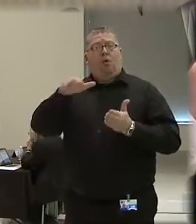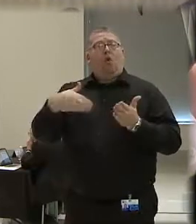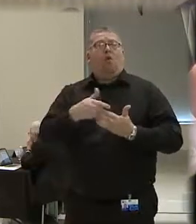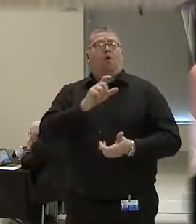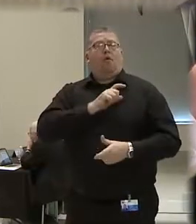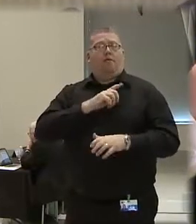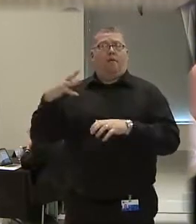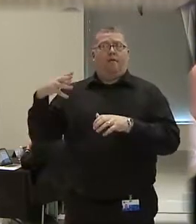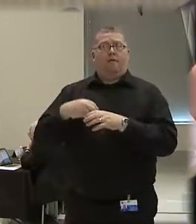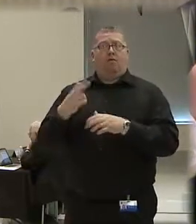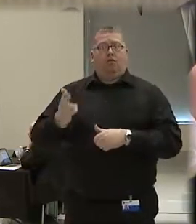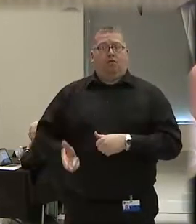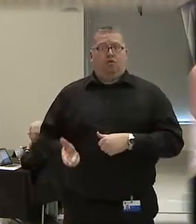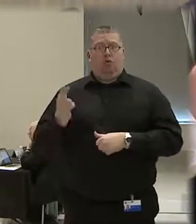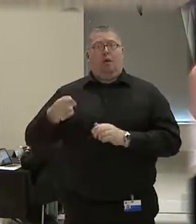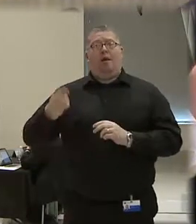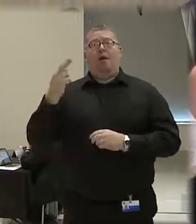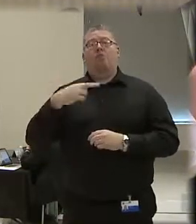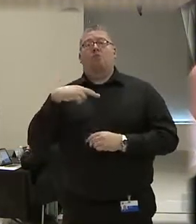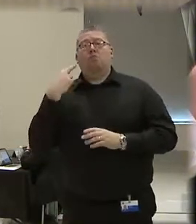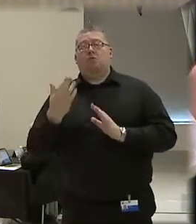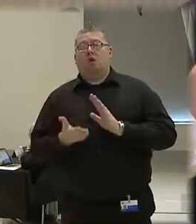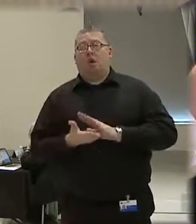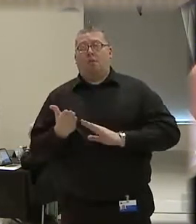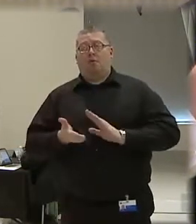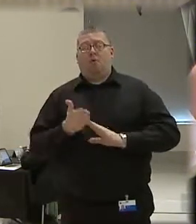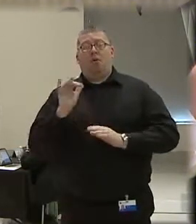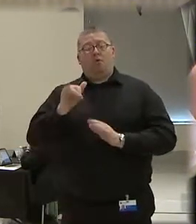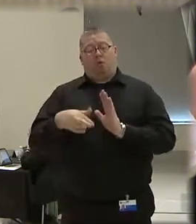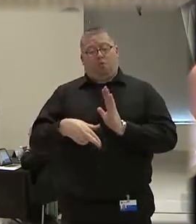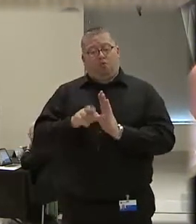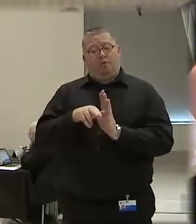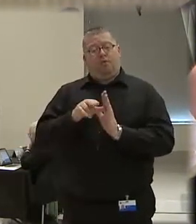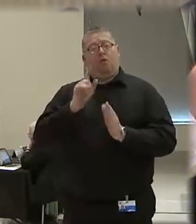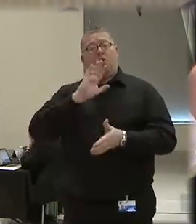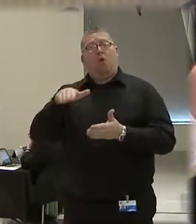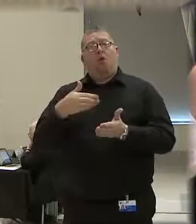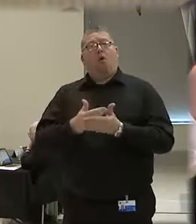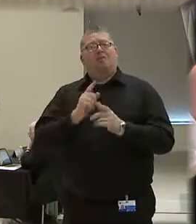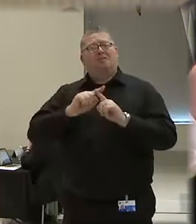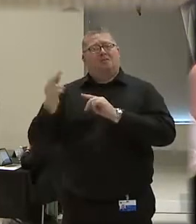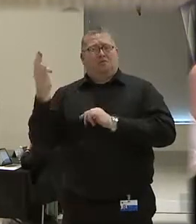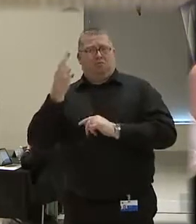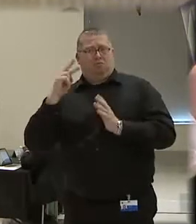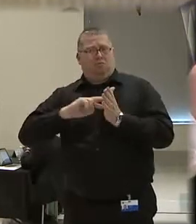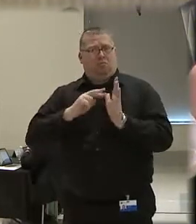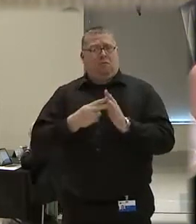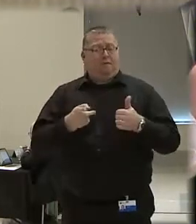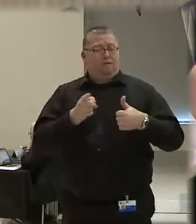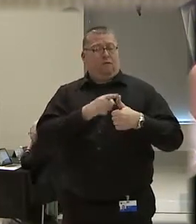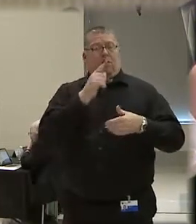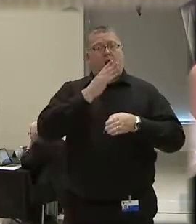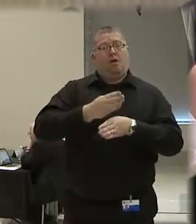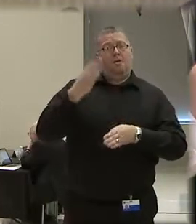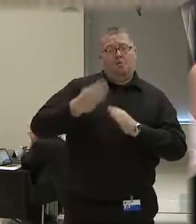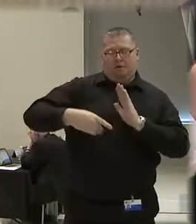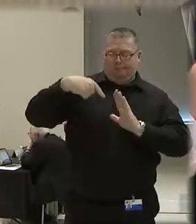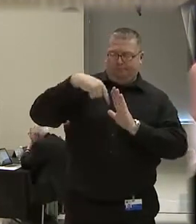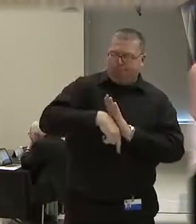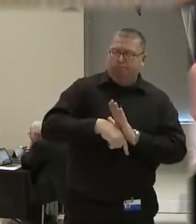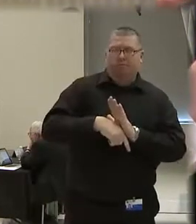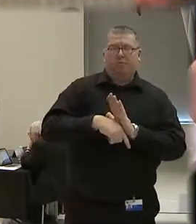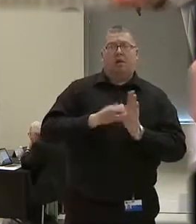-involved shootings and other high-risk operations. These reviews serve a number of purposes. First, they are complete, thorough, an officer